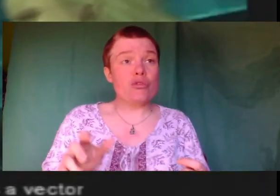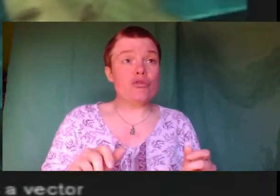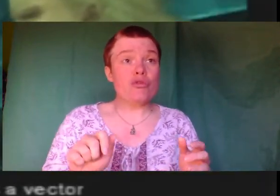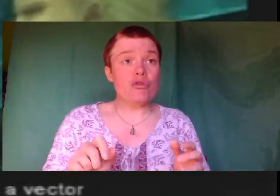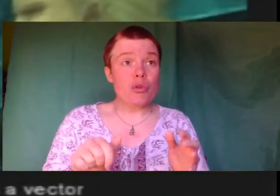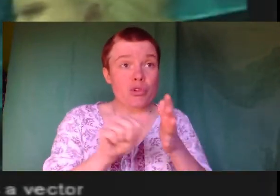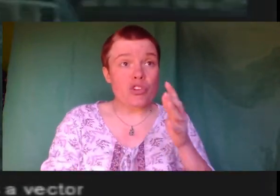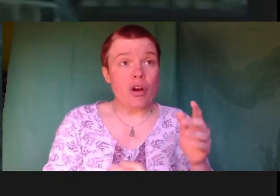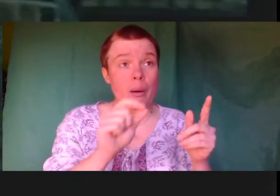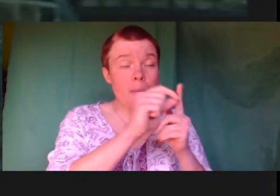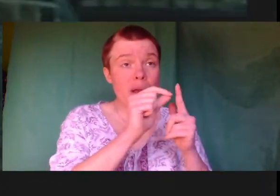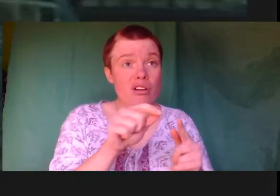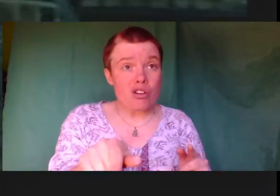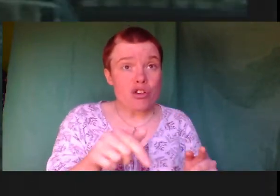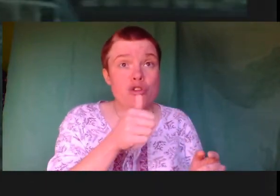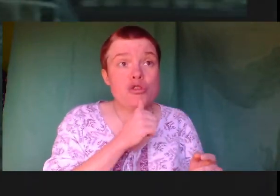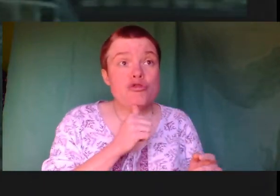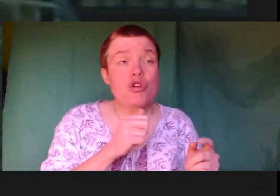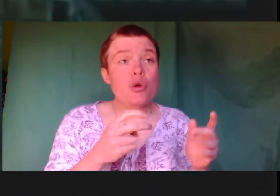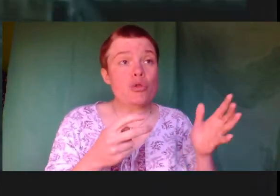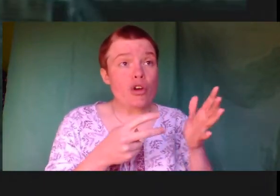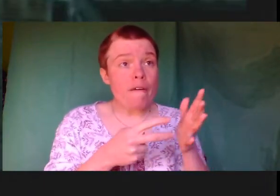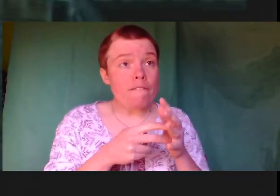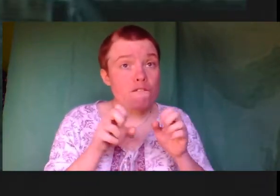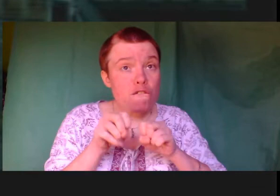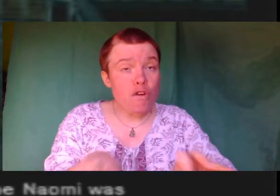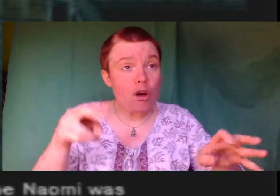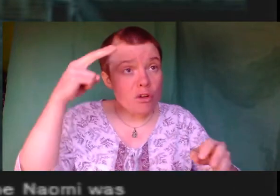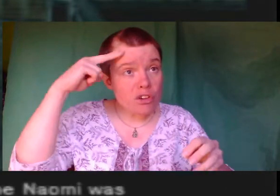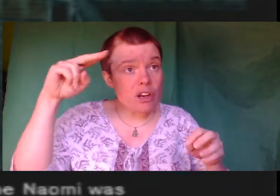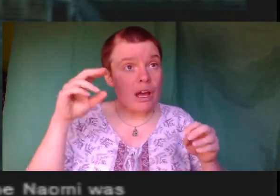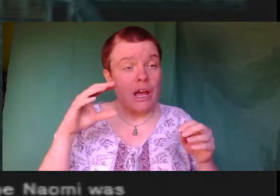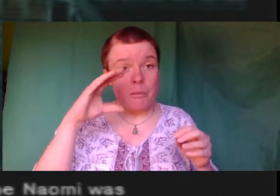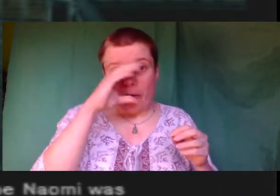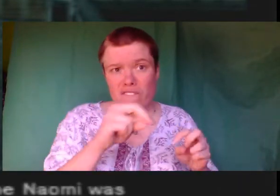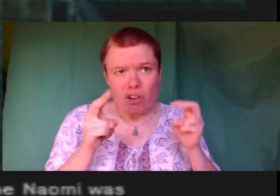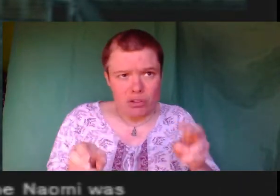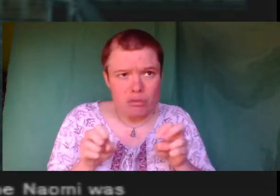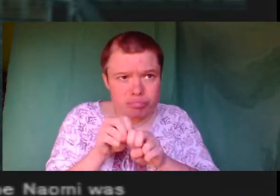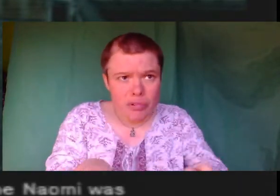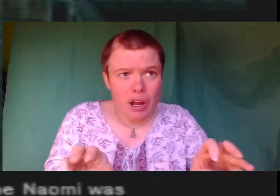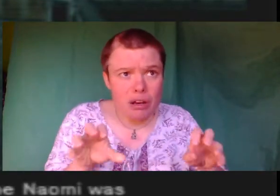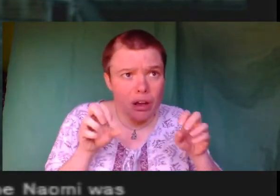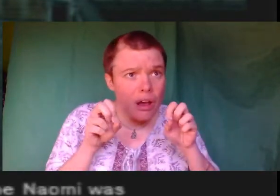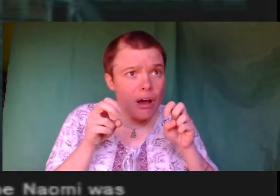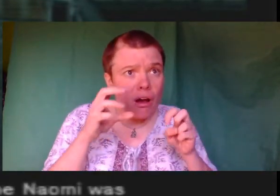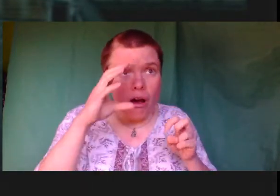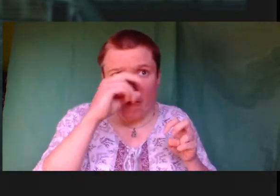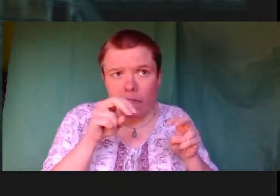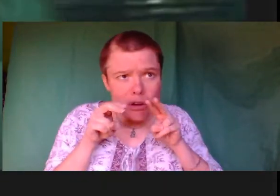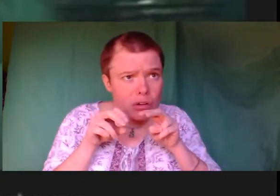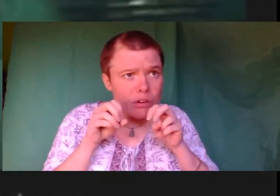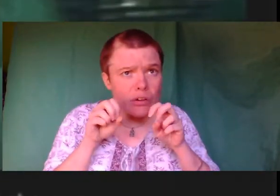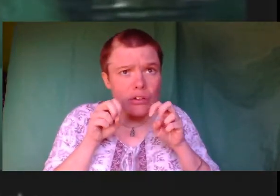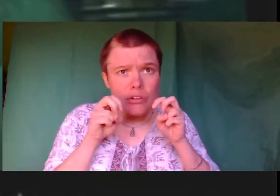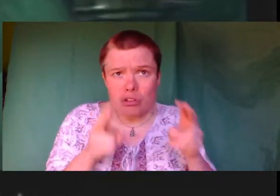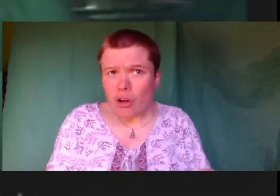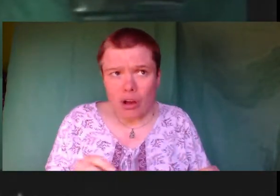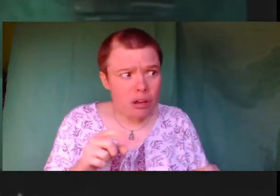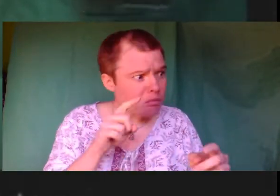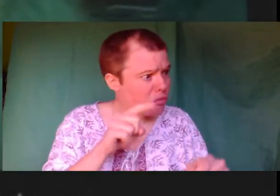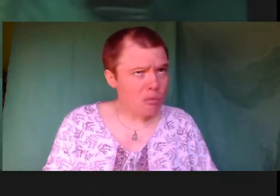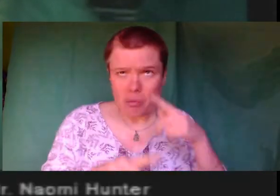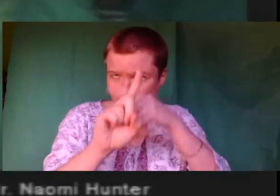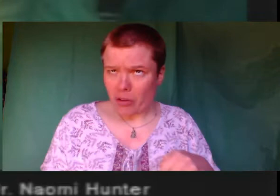spread fox dye. Fox dye? It can't be. Are you telling me Naomi was working with the Pentagon? They thought